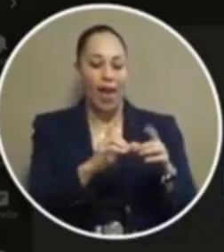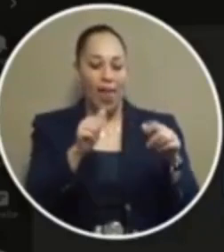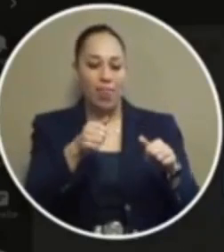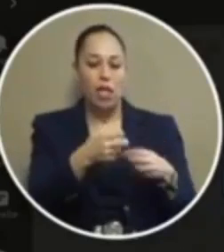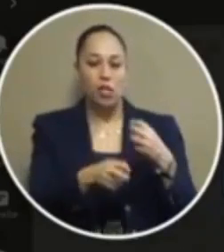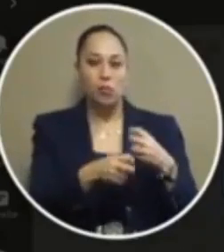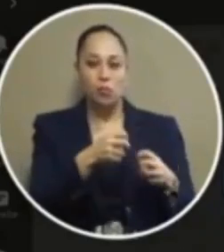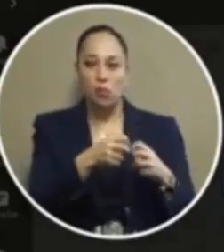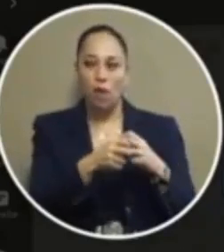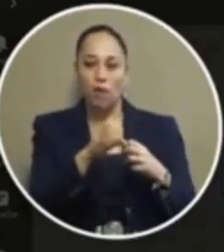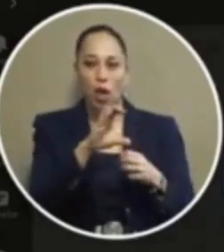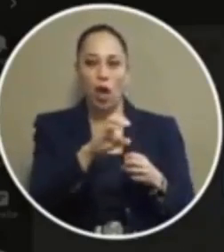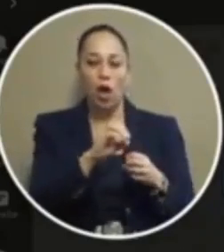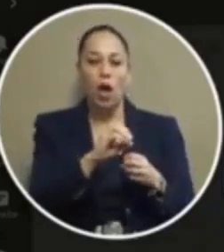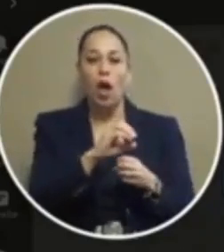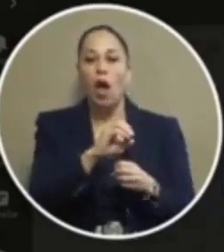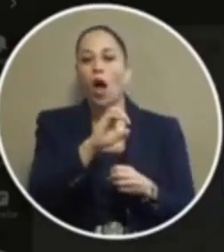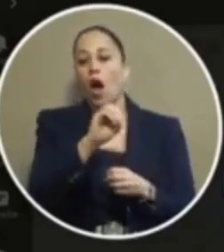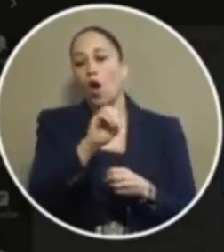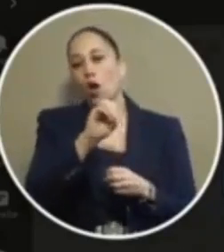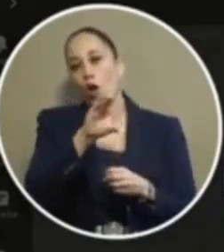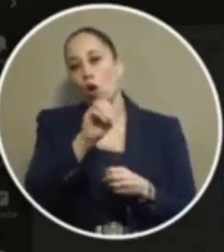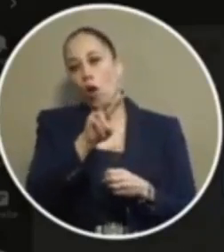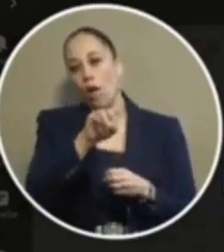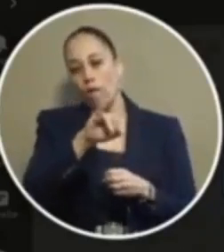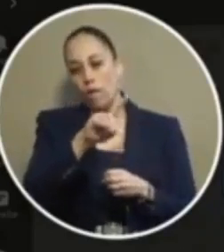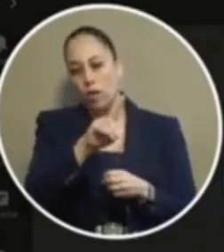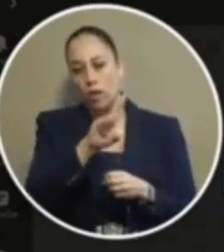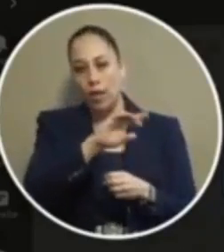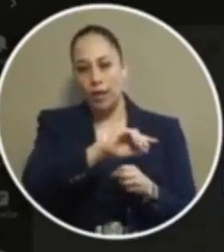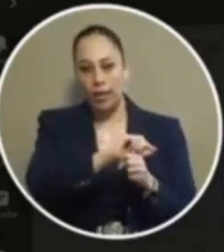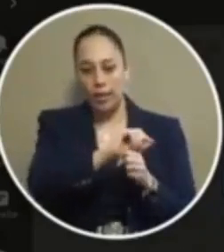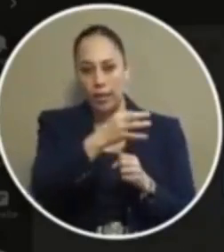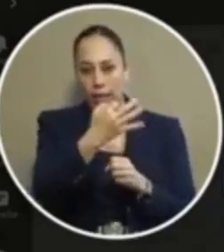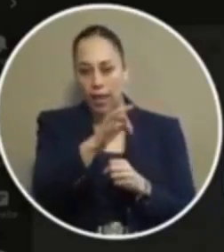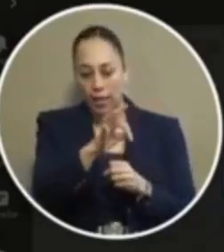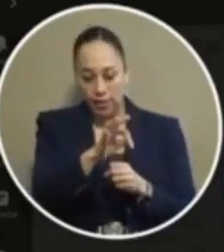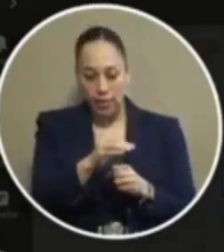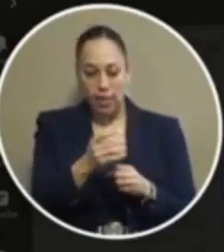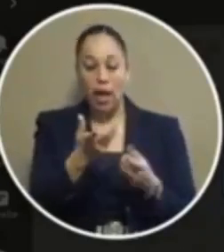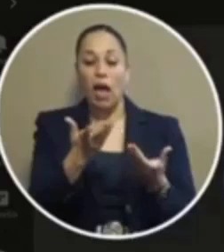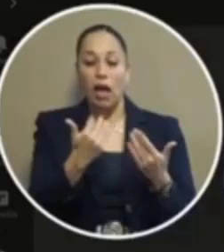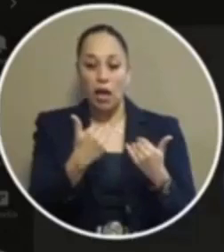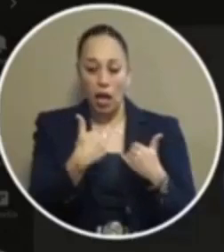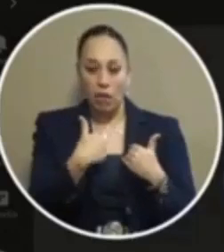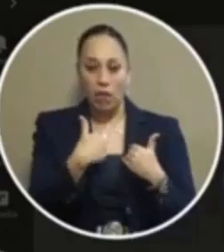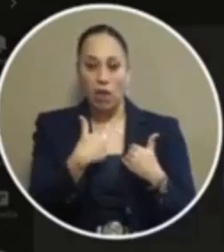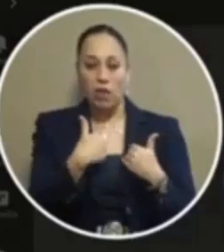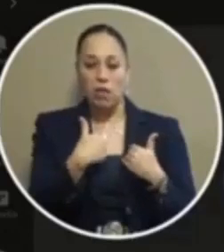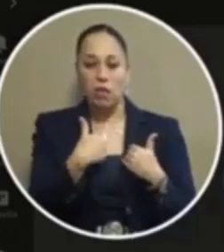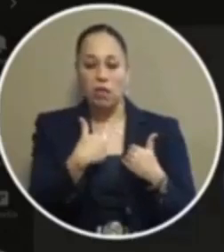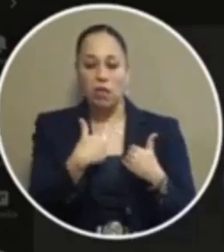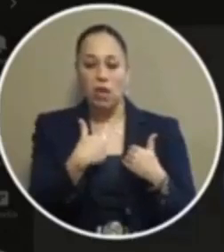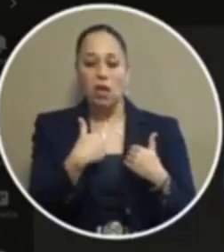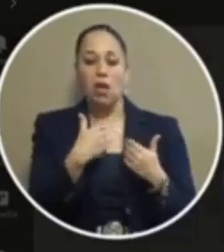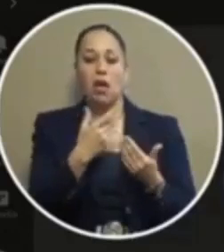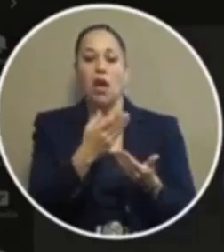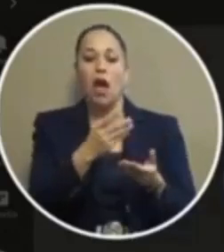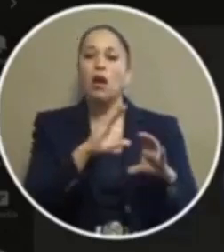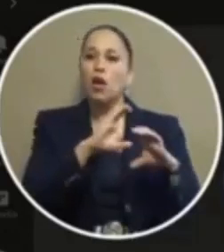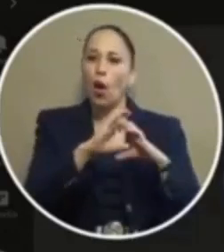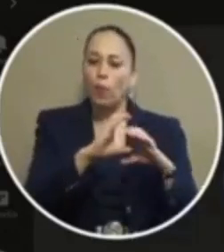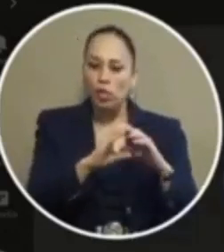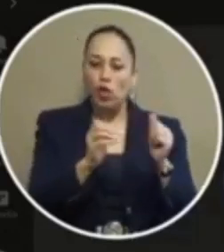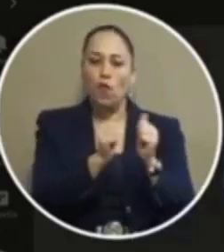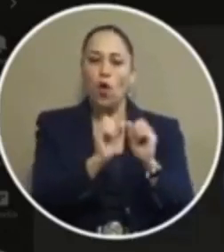issue during covid 19 and what the sheriff does and what the county does i have been in numerous budget conversations for